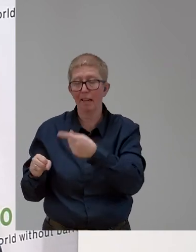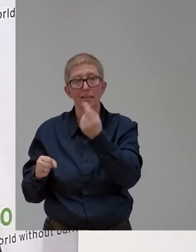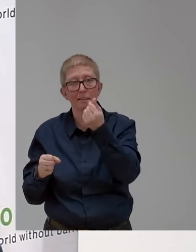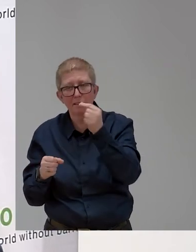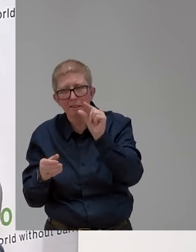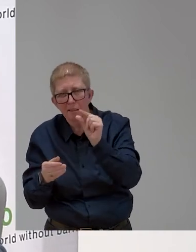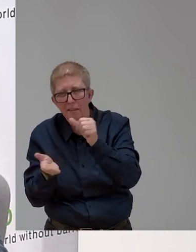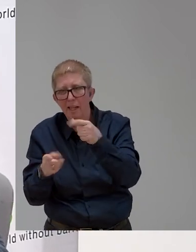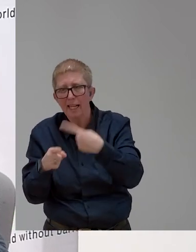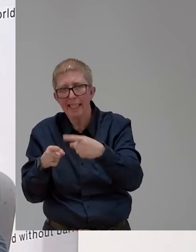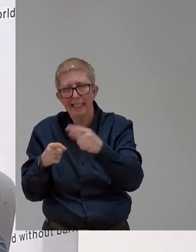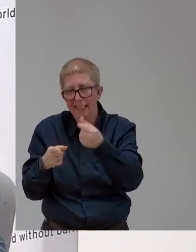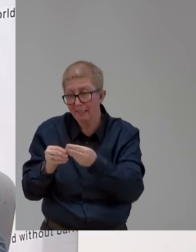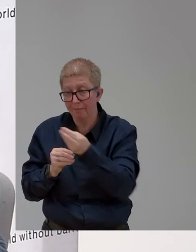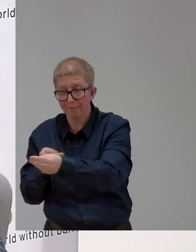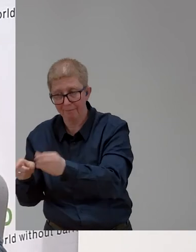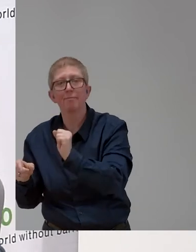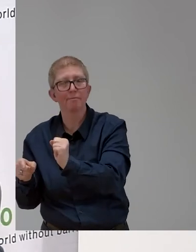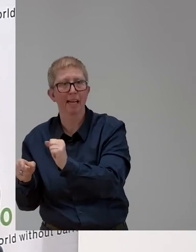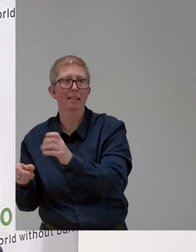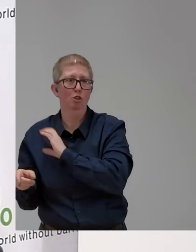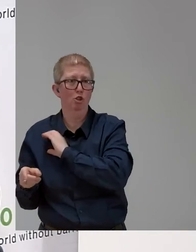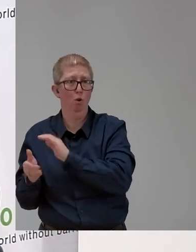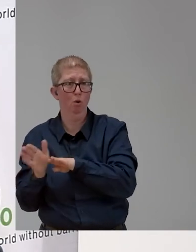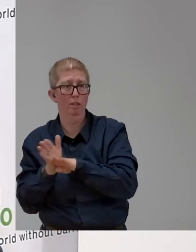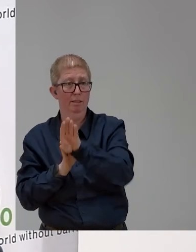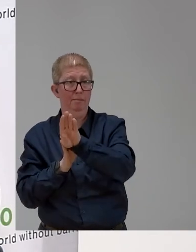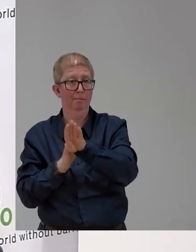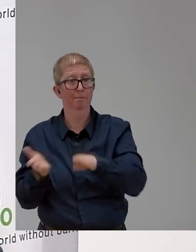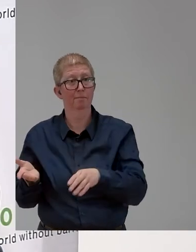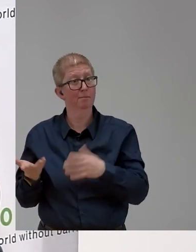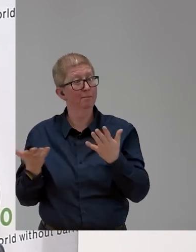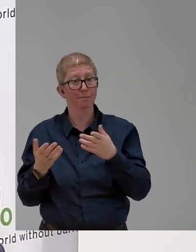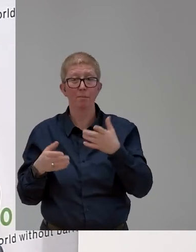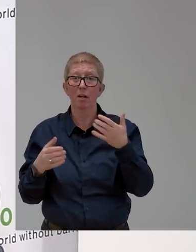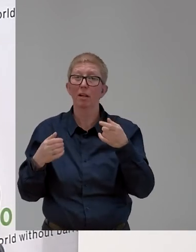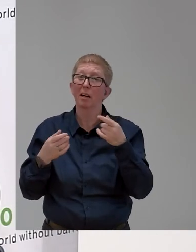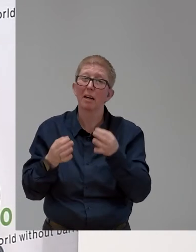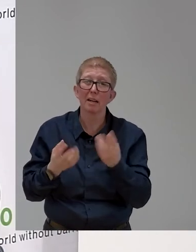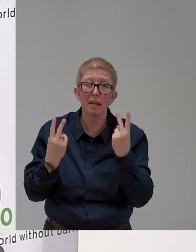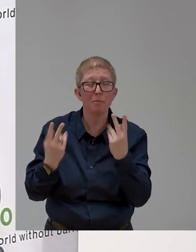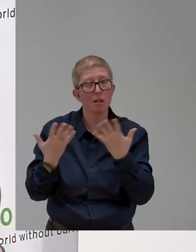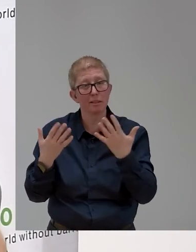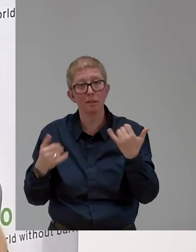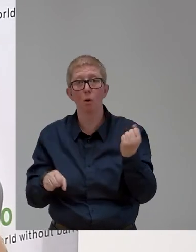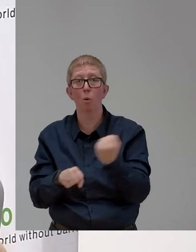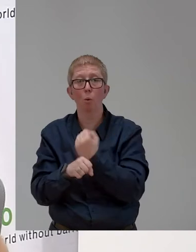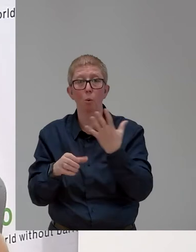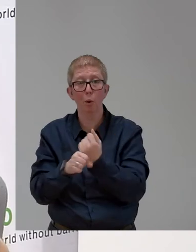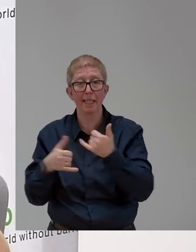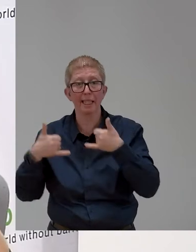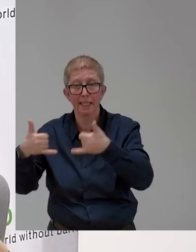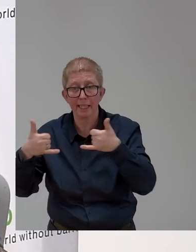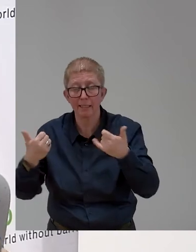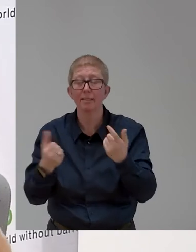two things I also need to add for success. It's what we see in Kenya and Uganda, the young